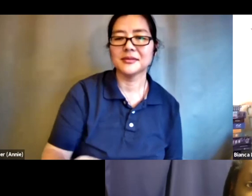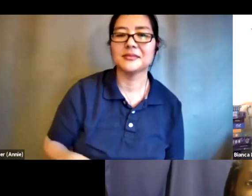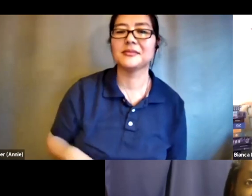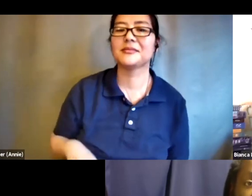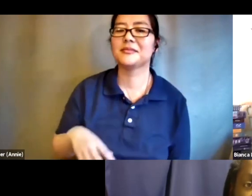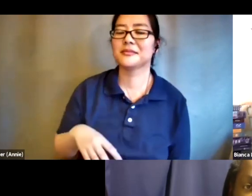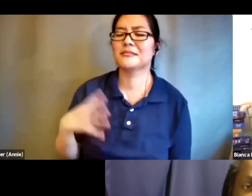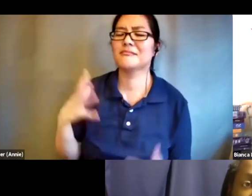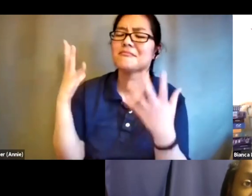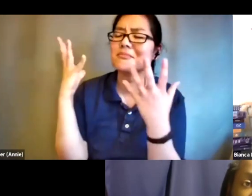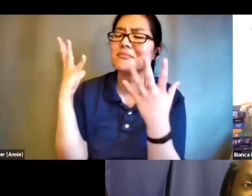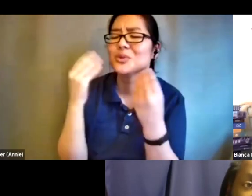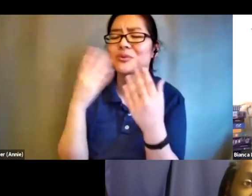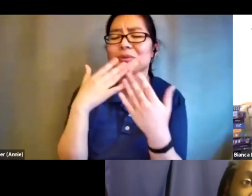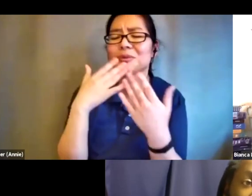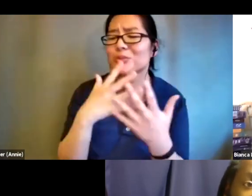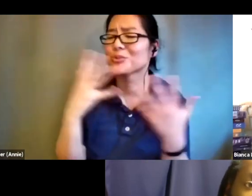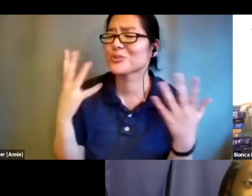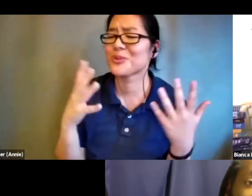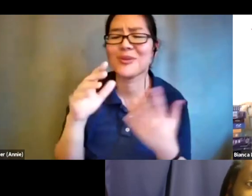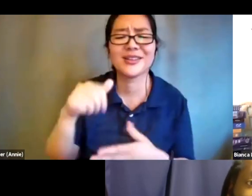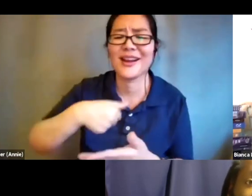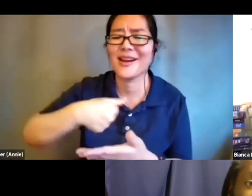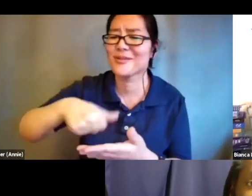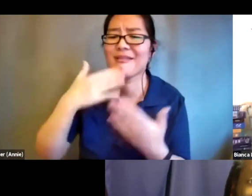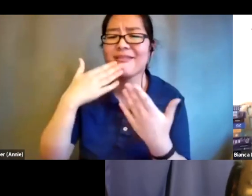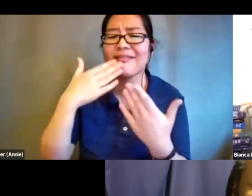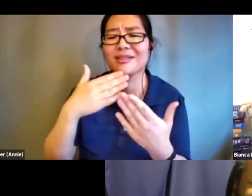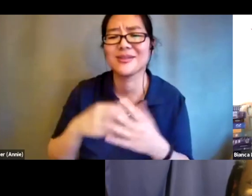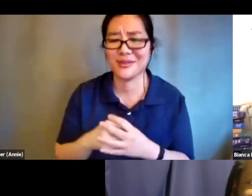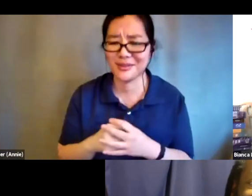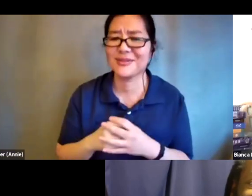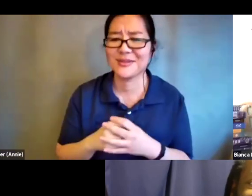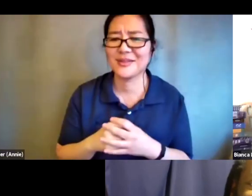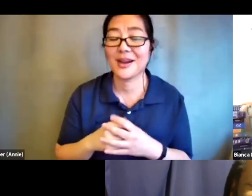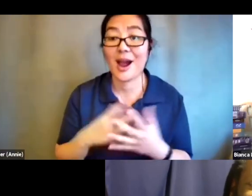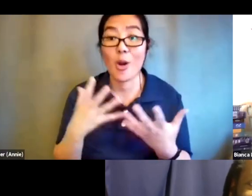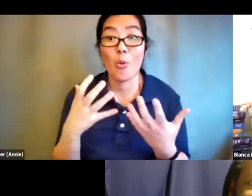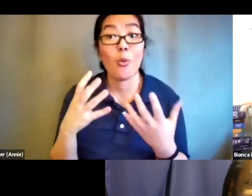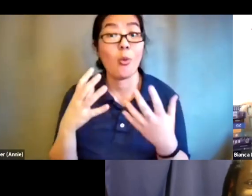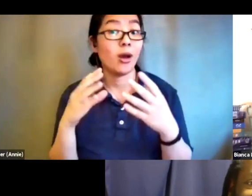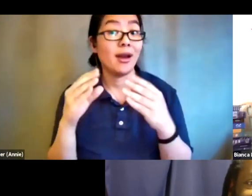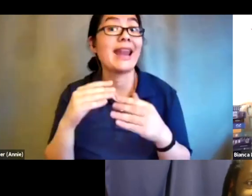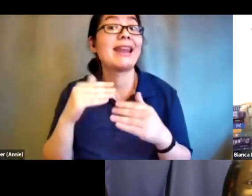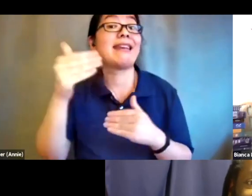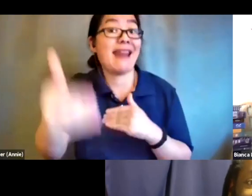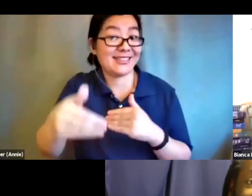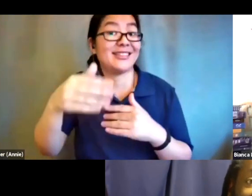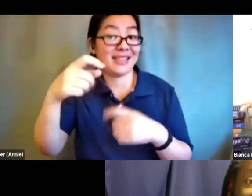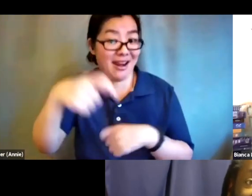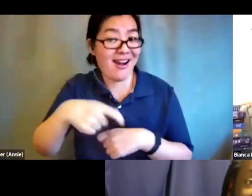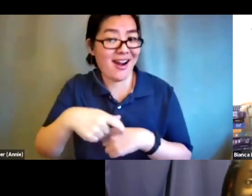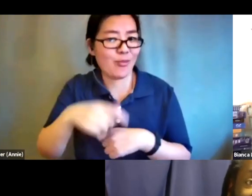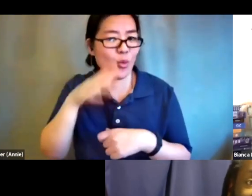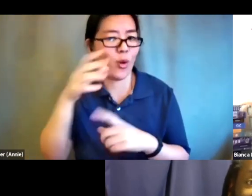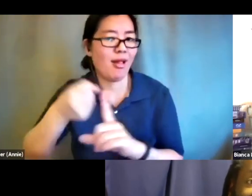beautiful thank you so much antoine um i'd love to hear a little bit more when we come back around i want to get to maria